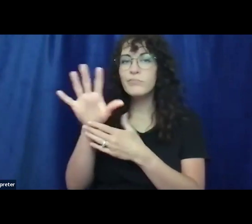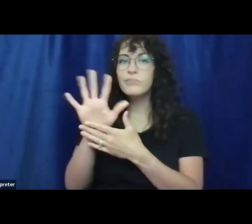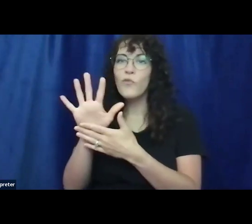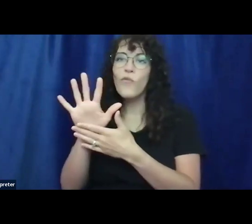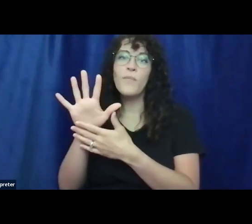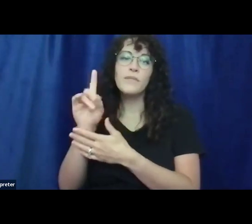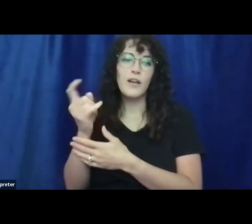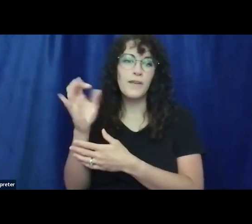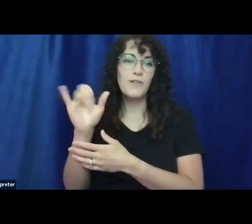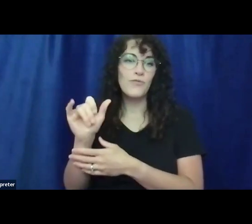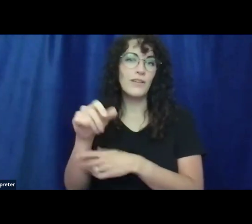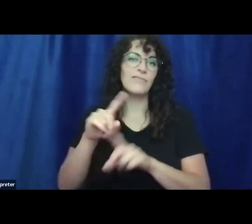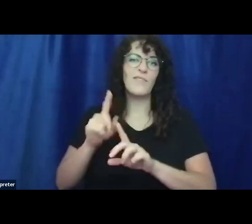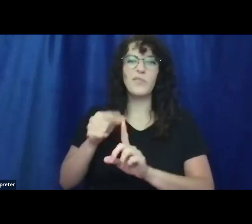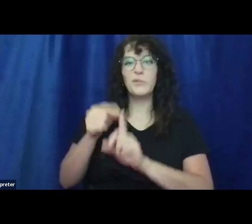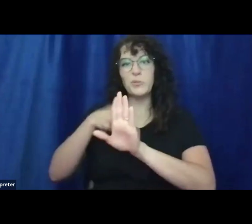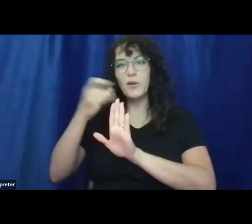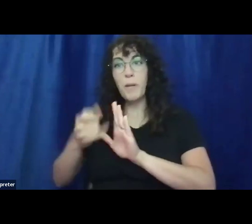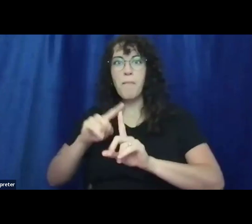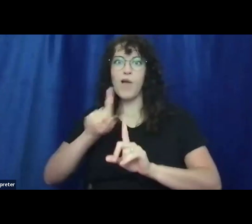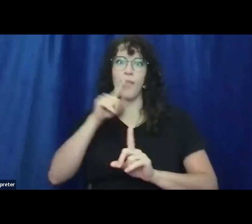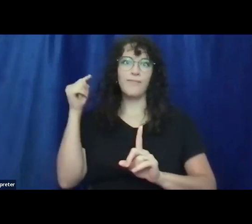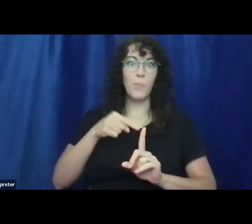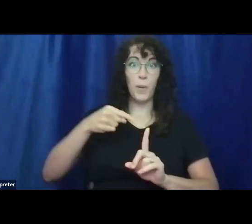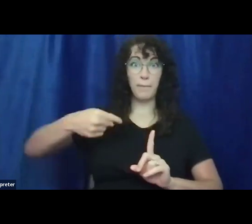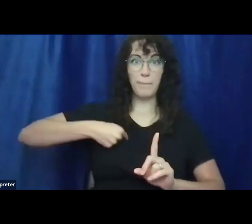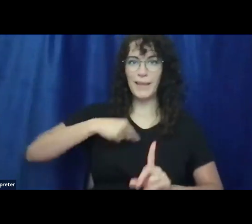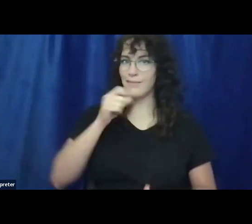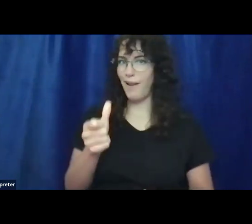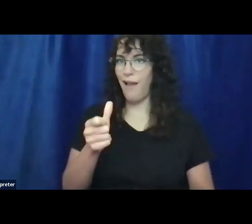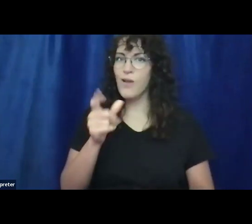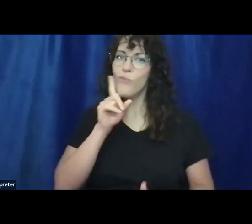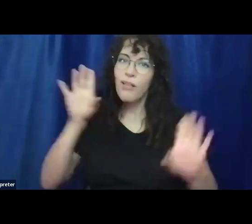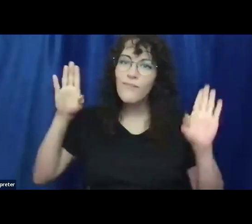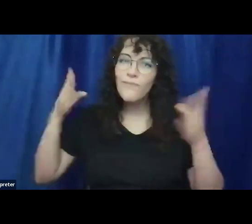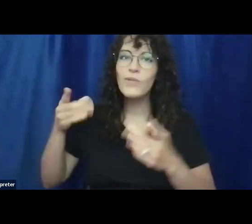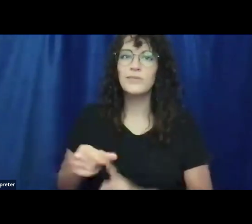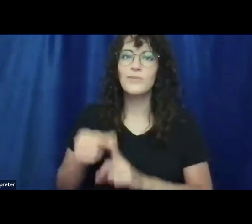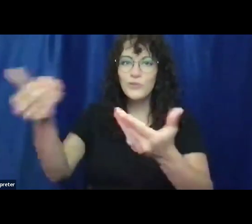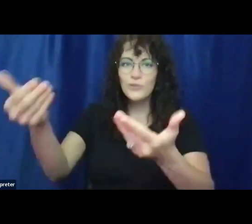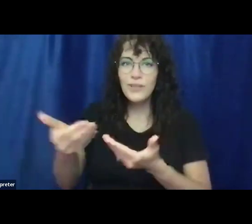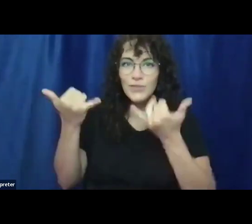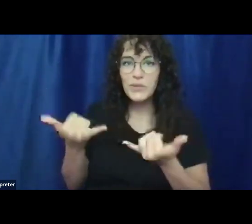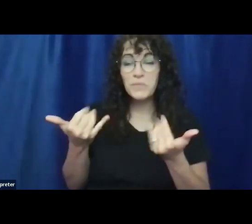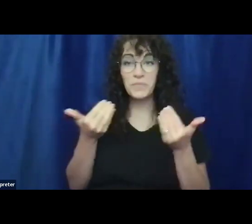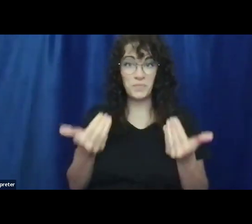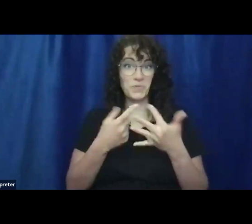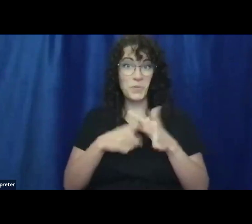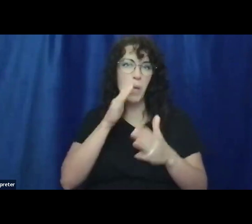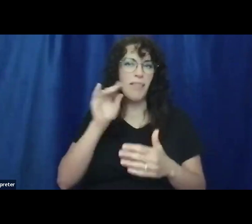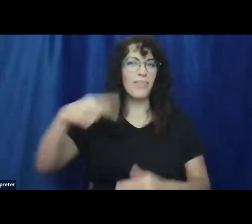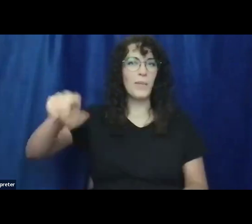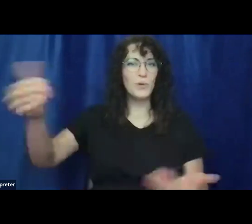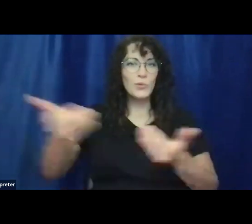this is not about me. This is about our wonderful guests today. So I think to get started, I would love for our guests to introduce themselves,